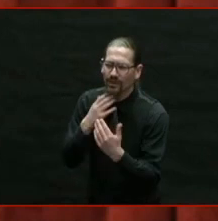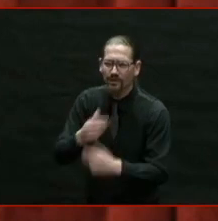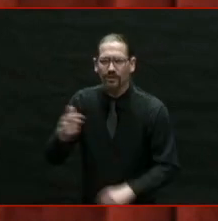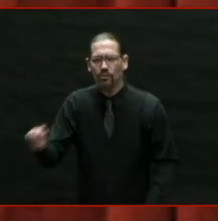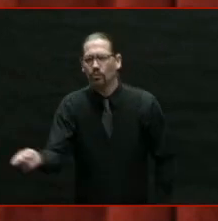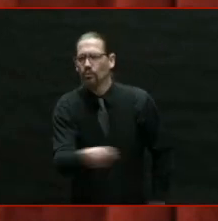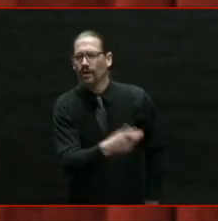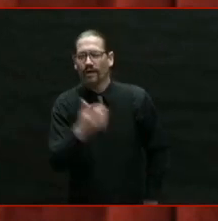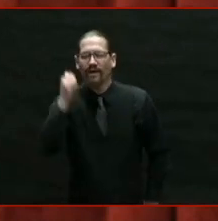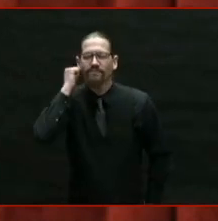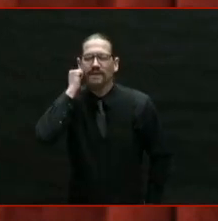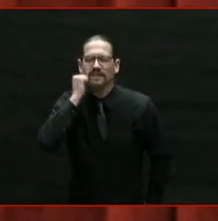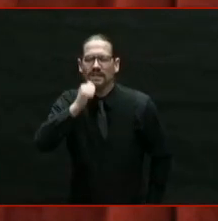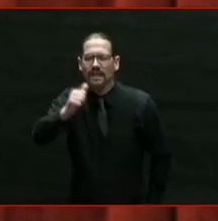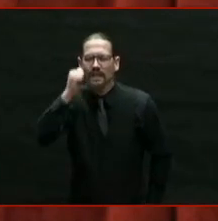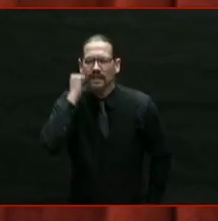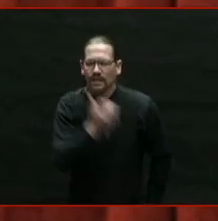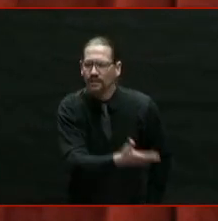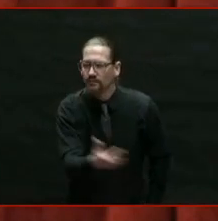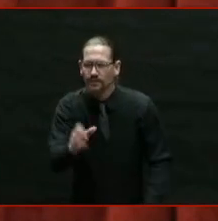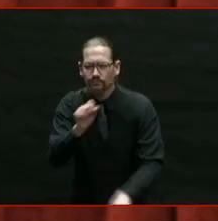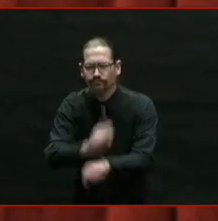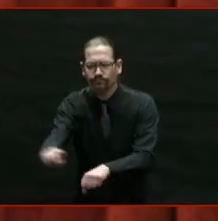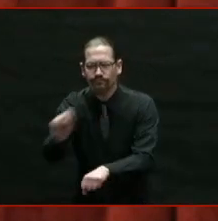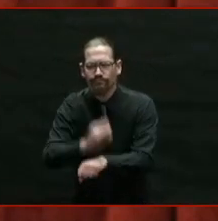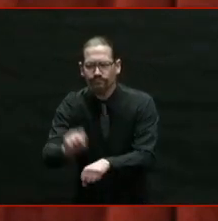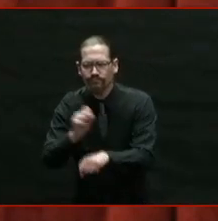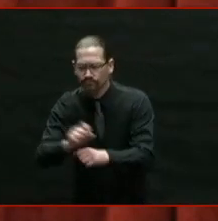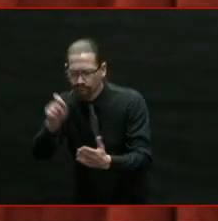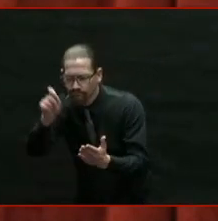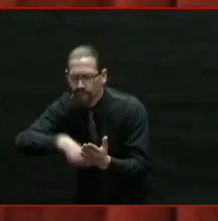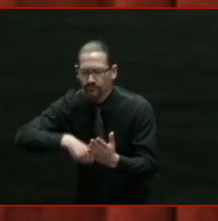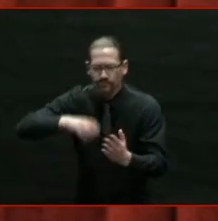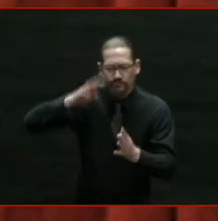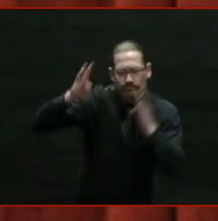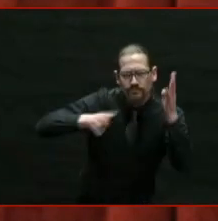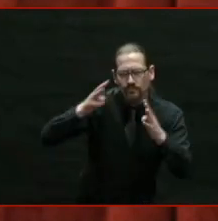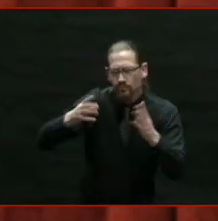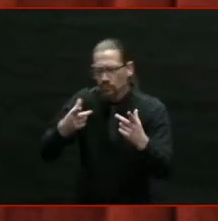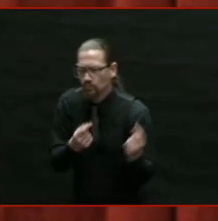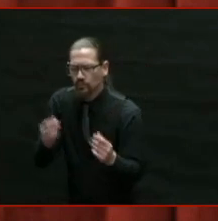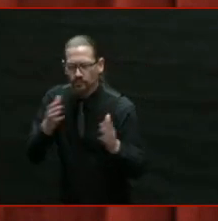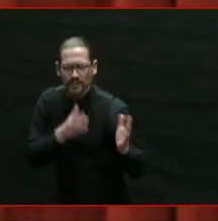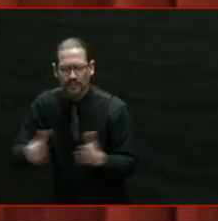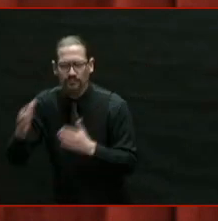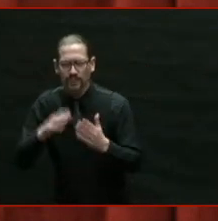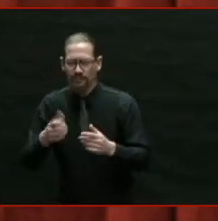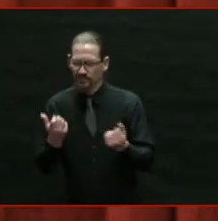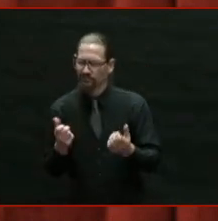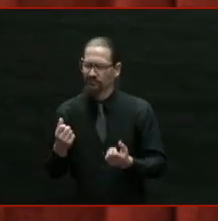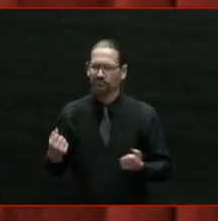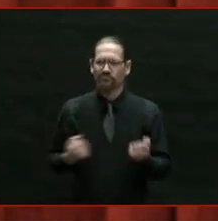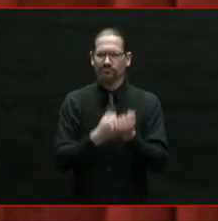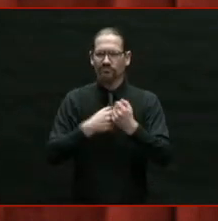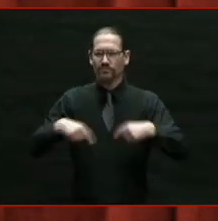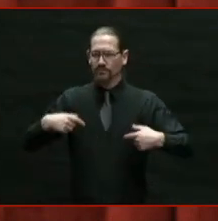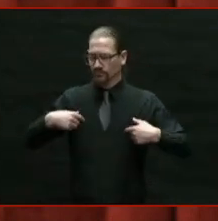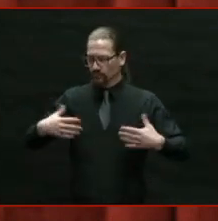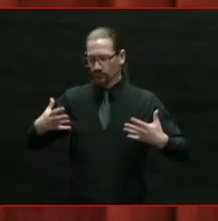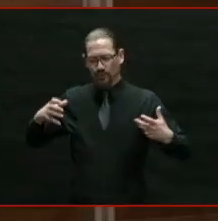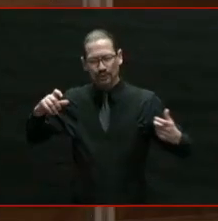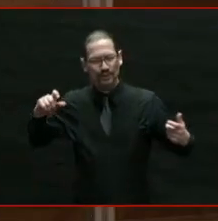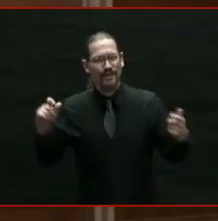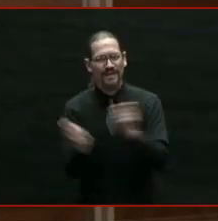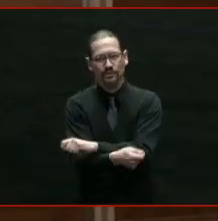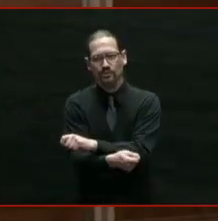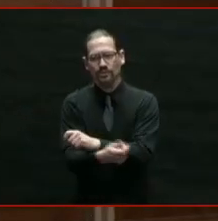Because together, all that hard work, willingness to embrace change, together, we